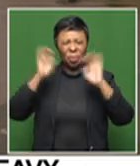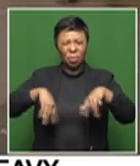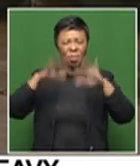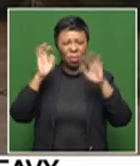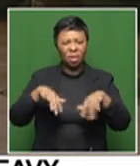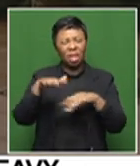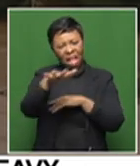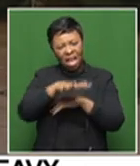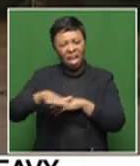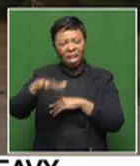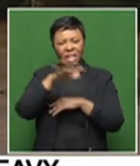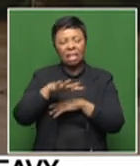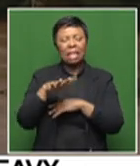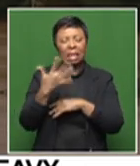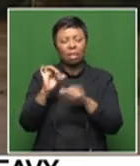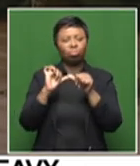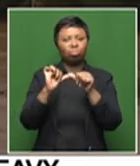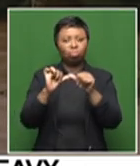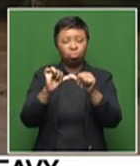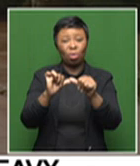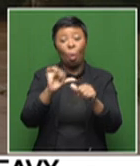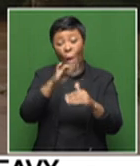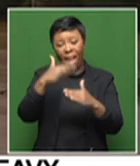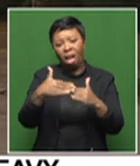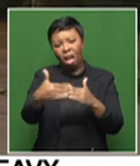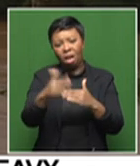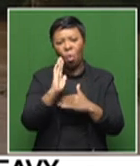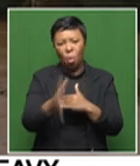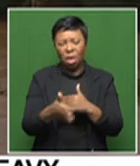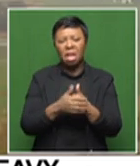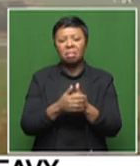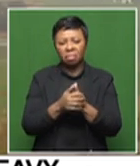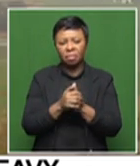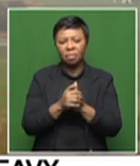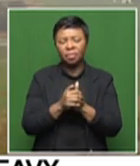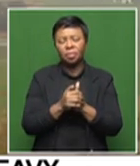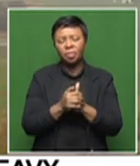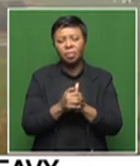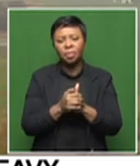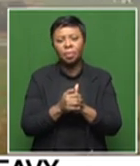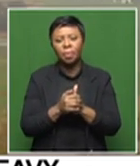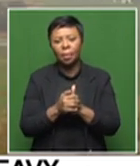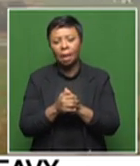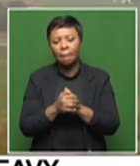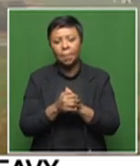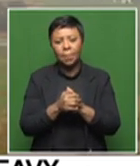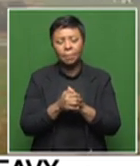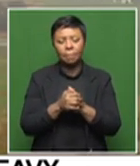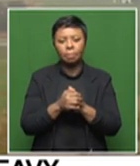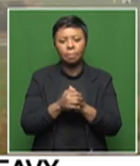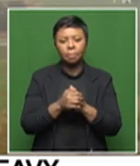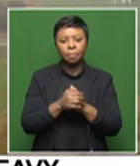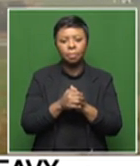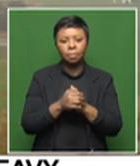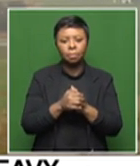experiencing are expected to persist into the weekend. Corbin August, SABC News, in the Overburg,